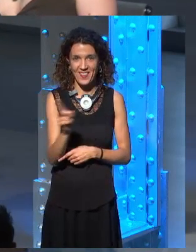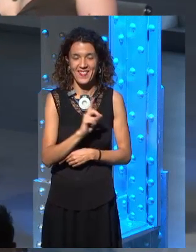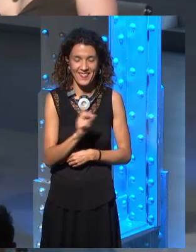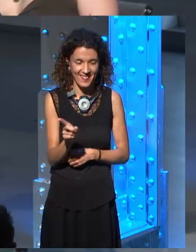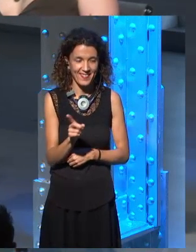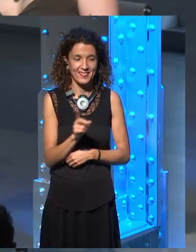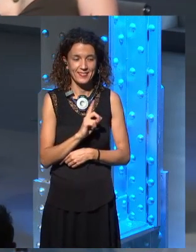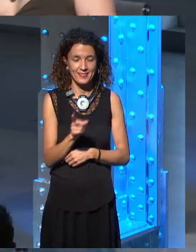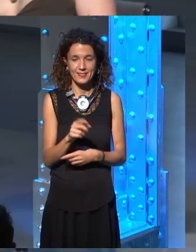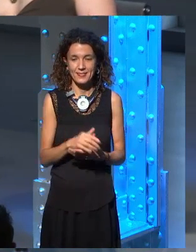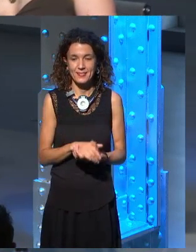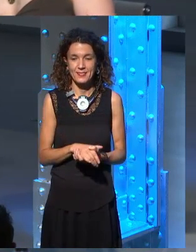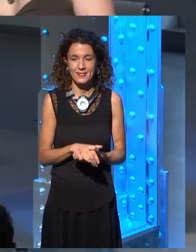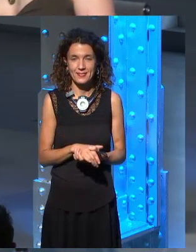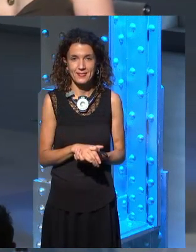No. No.